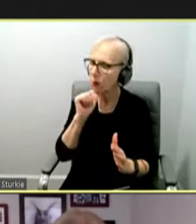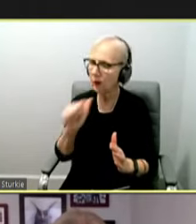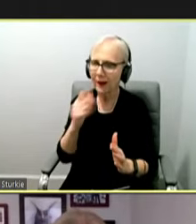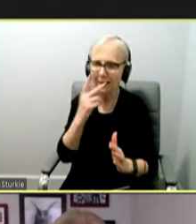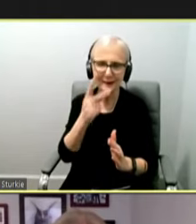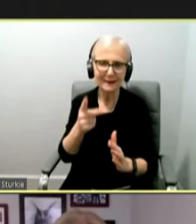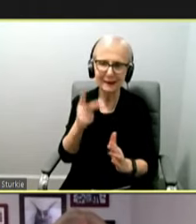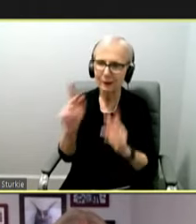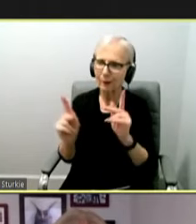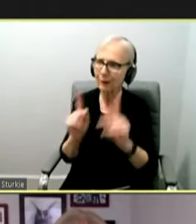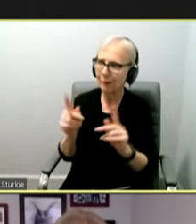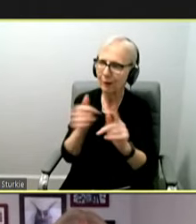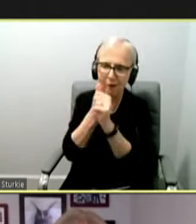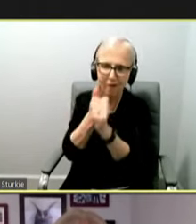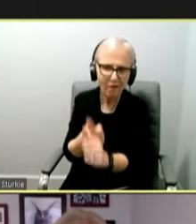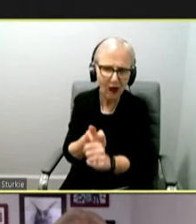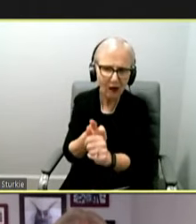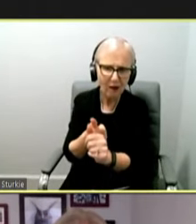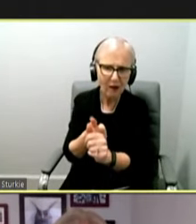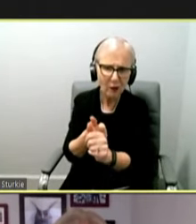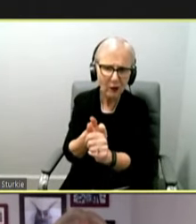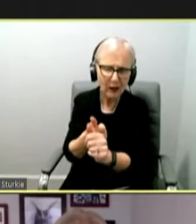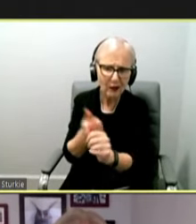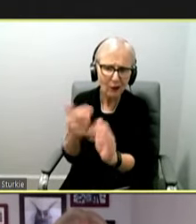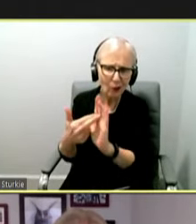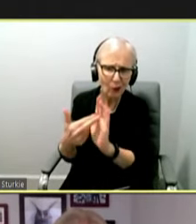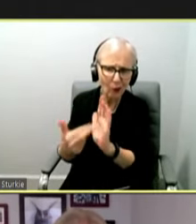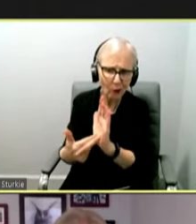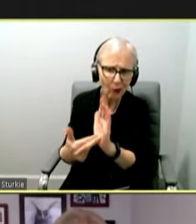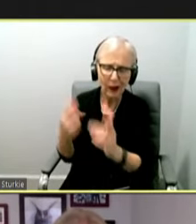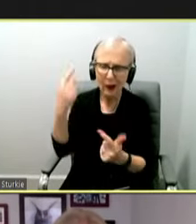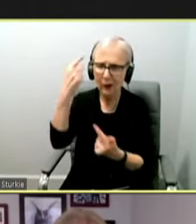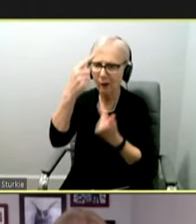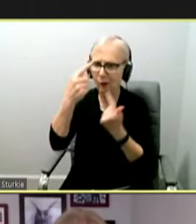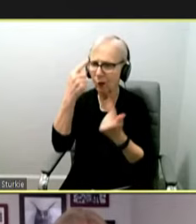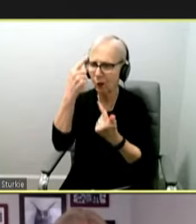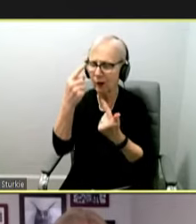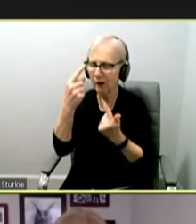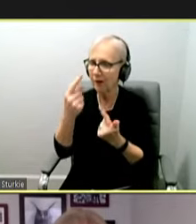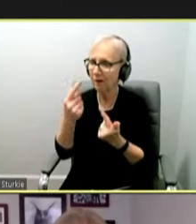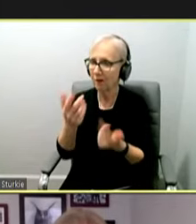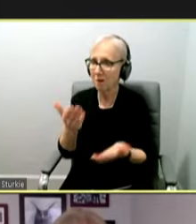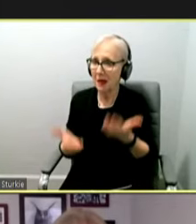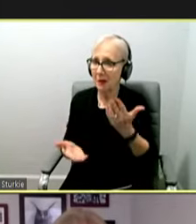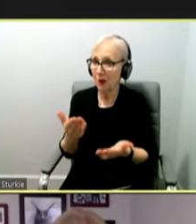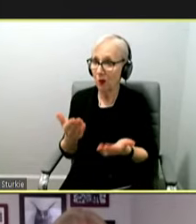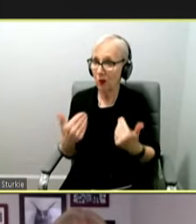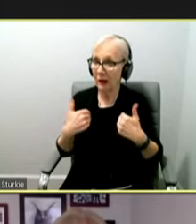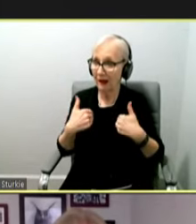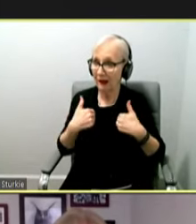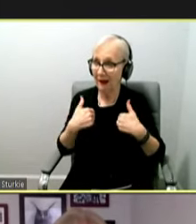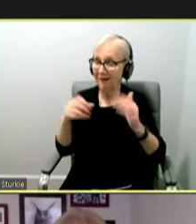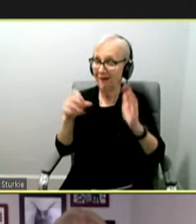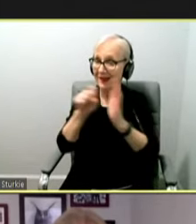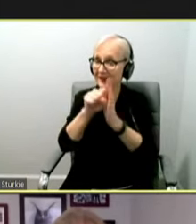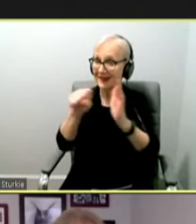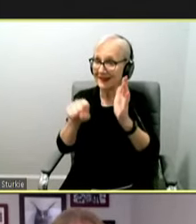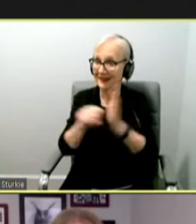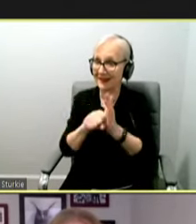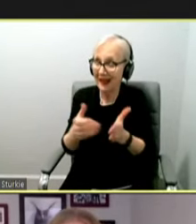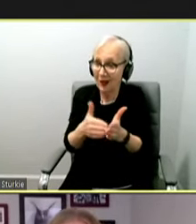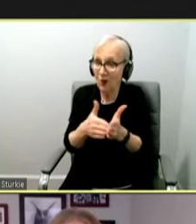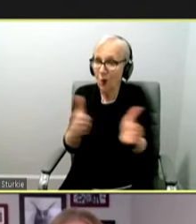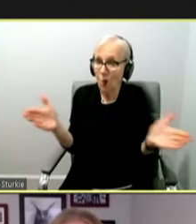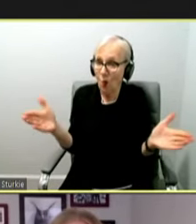compliance. But I'm also wondering if we could see a statewide mask mandate in light of the new variant,